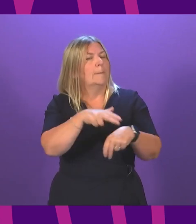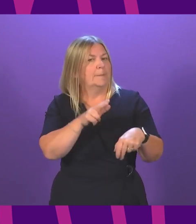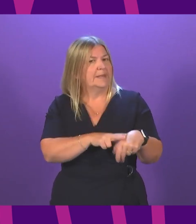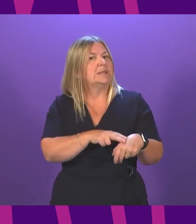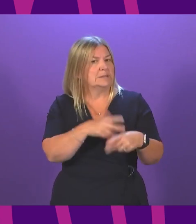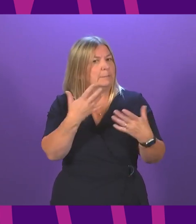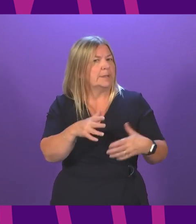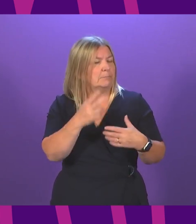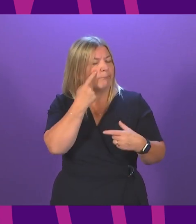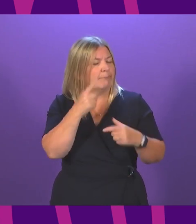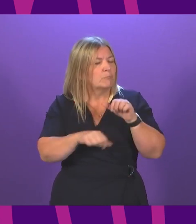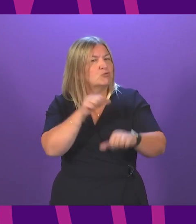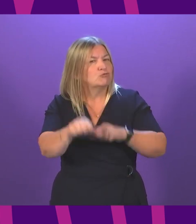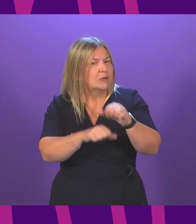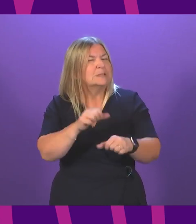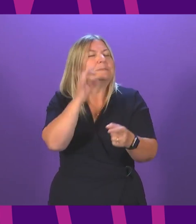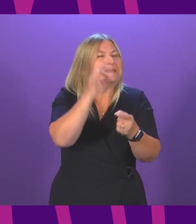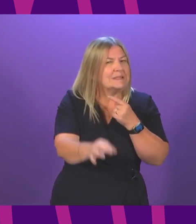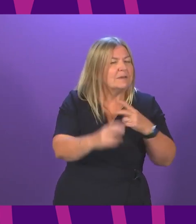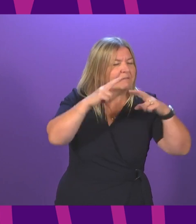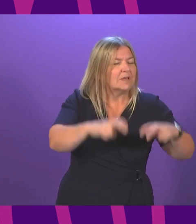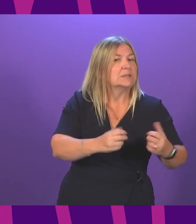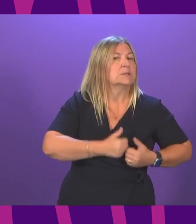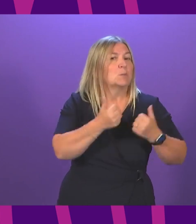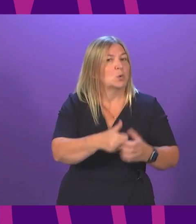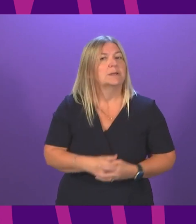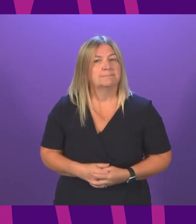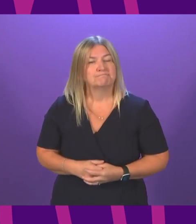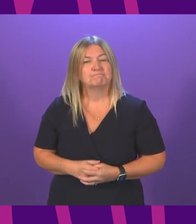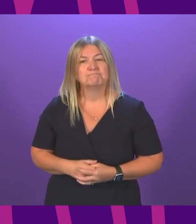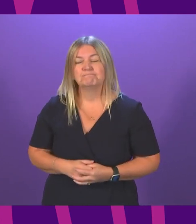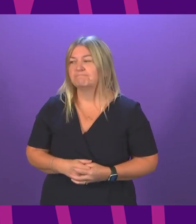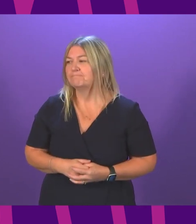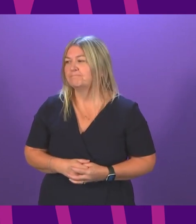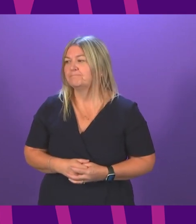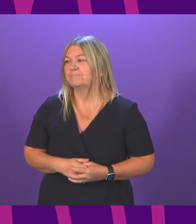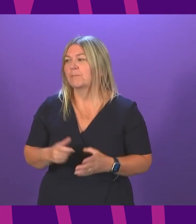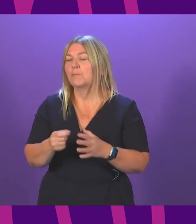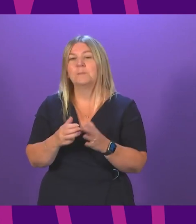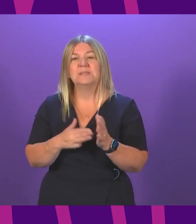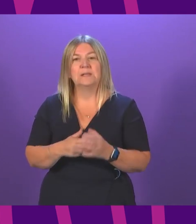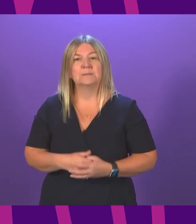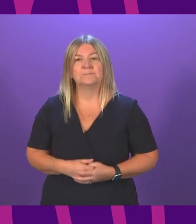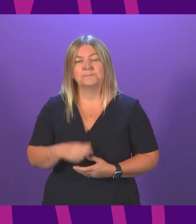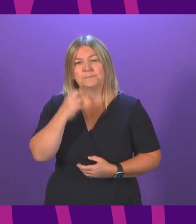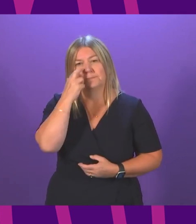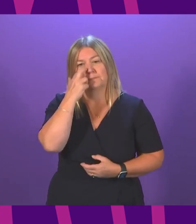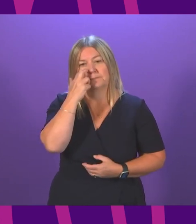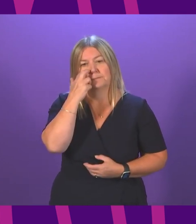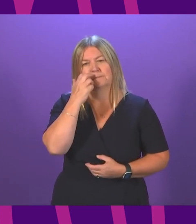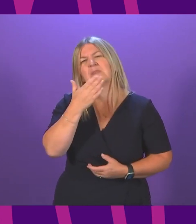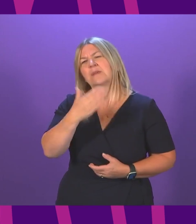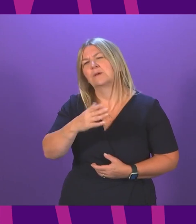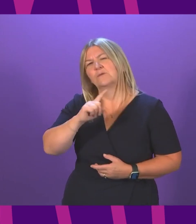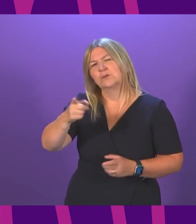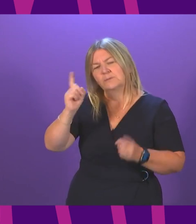about the progress of a particular investigation just this morning. Pauline McNeill. I thank the First